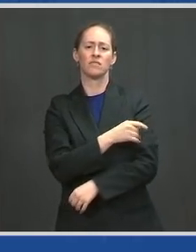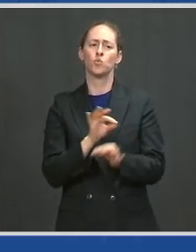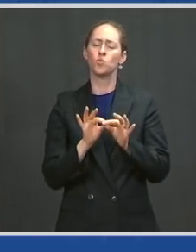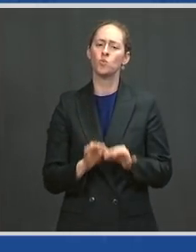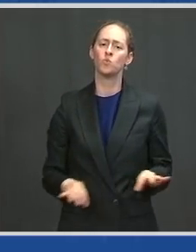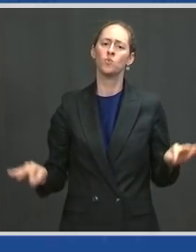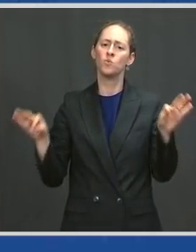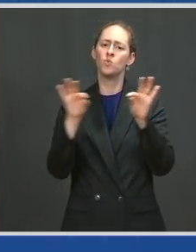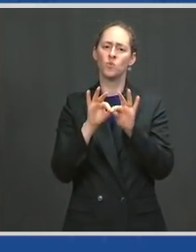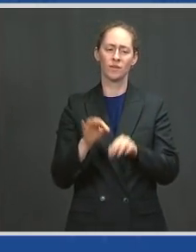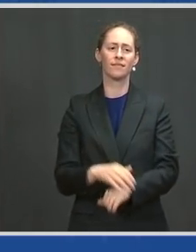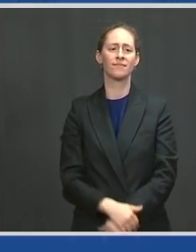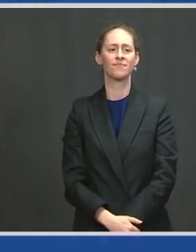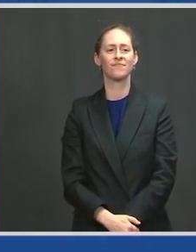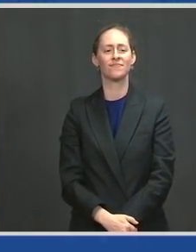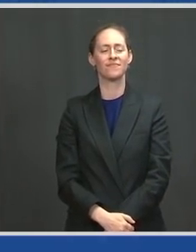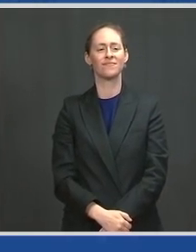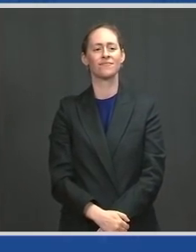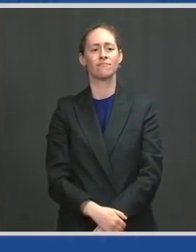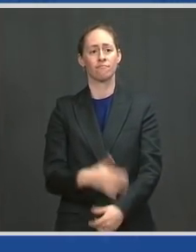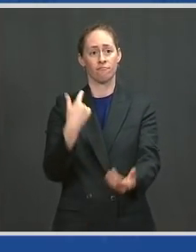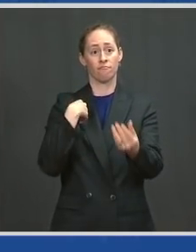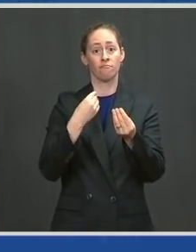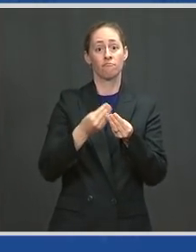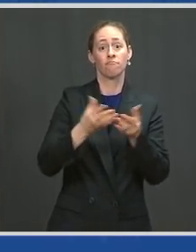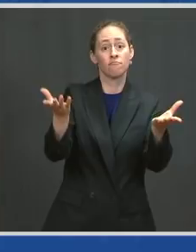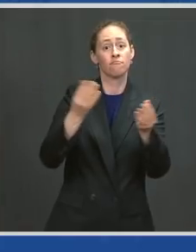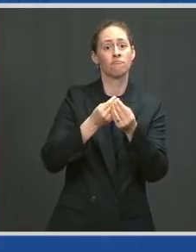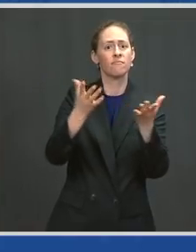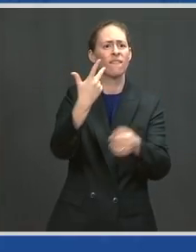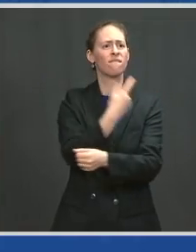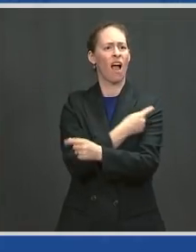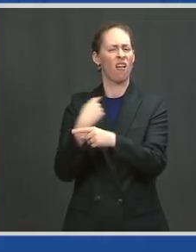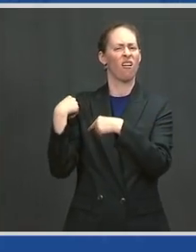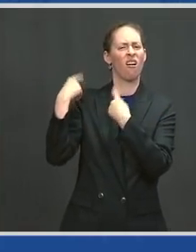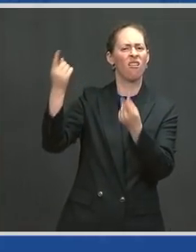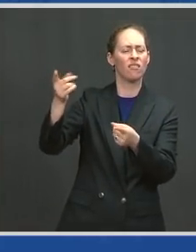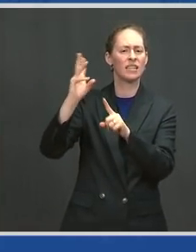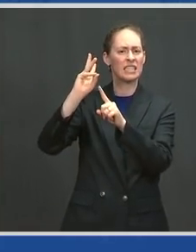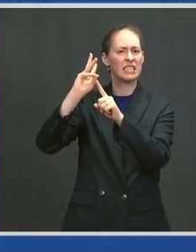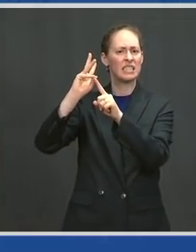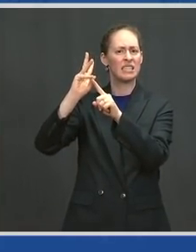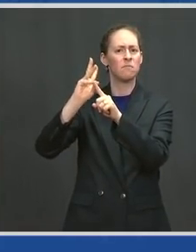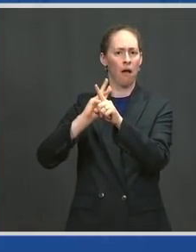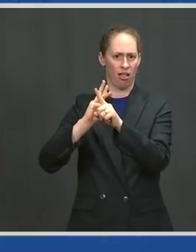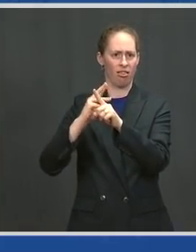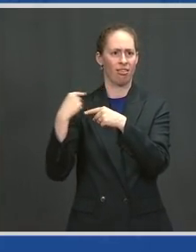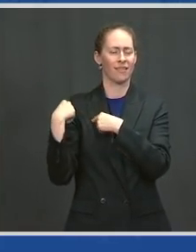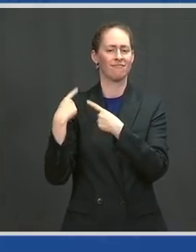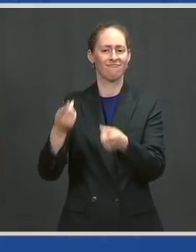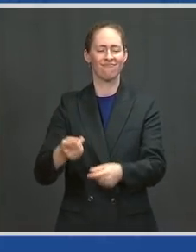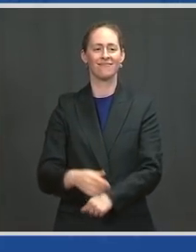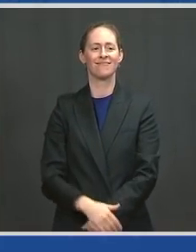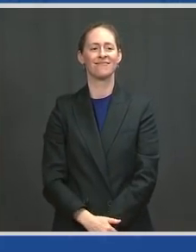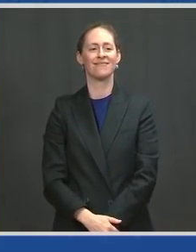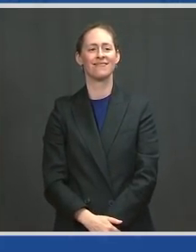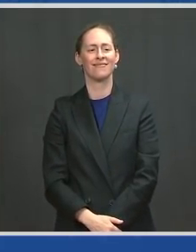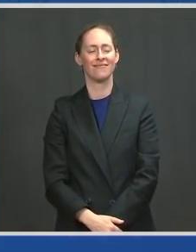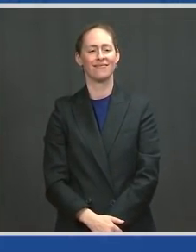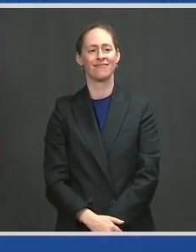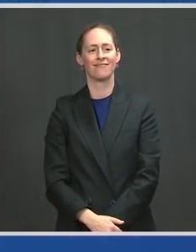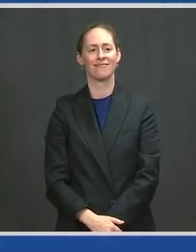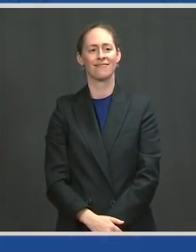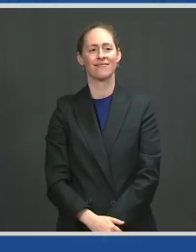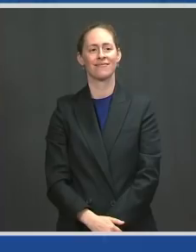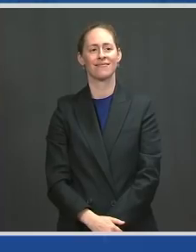vaccine rollout. And I'm proud to say that 66 percent of Virginia adults have